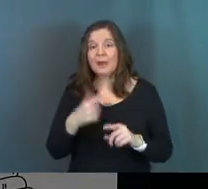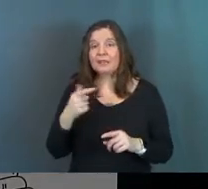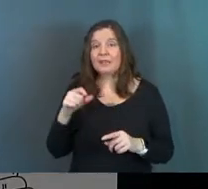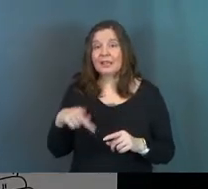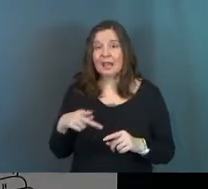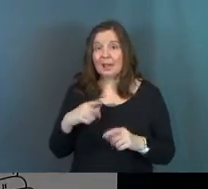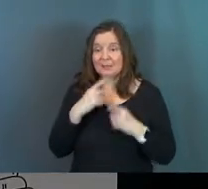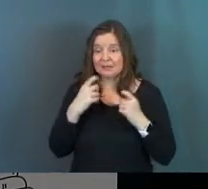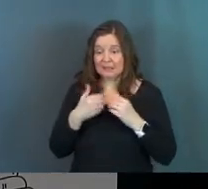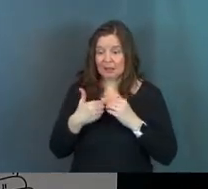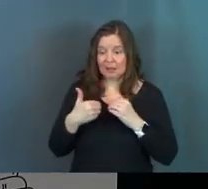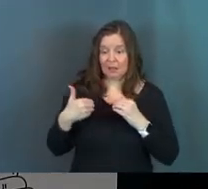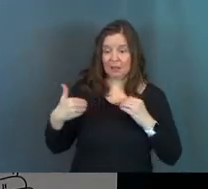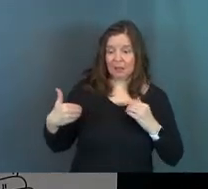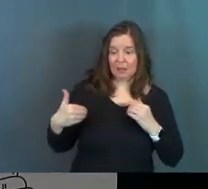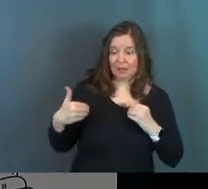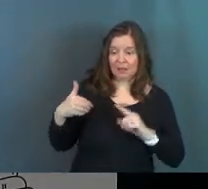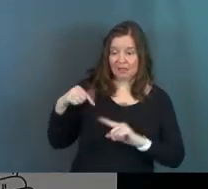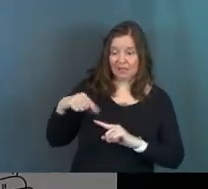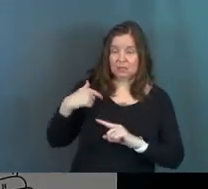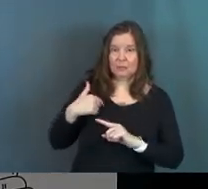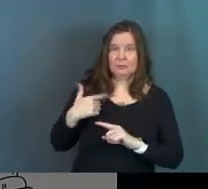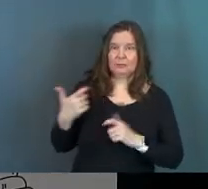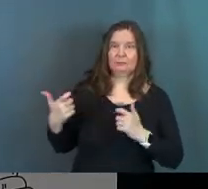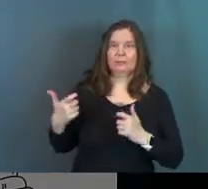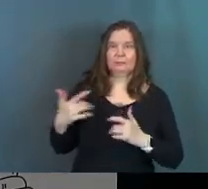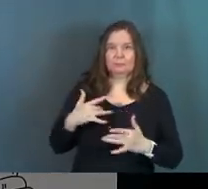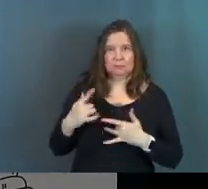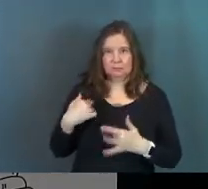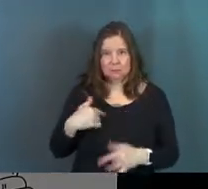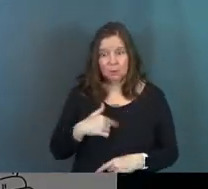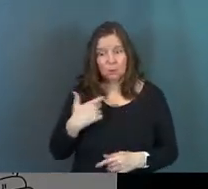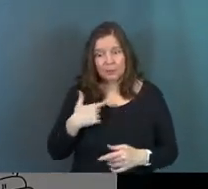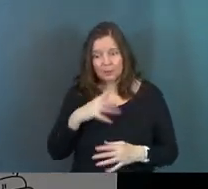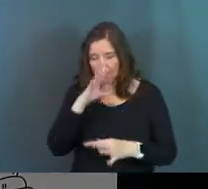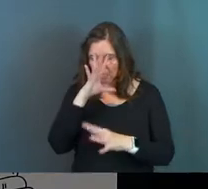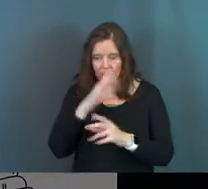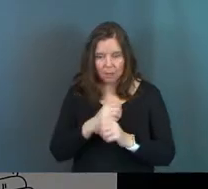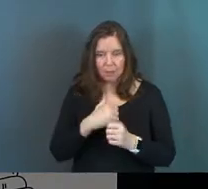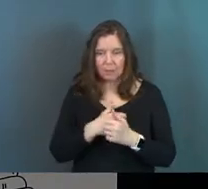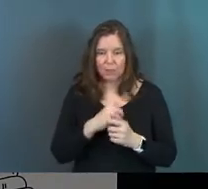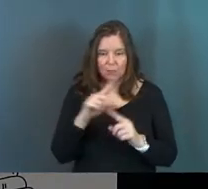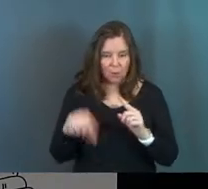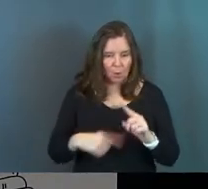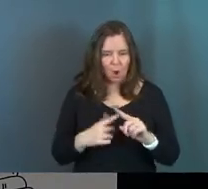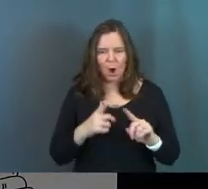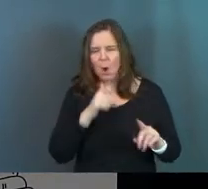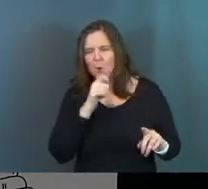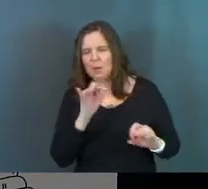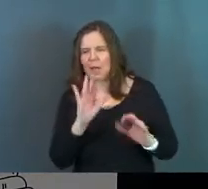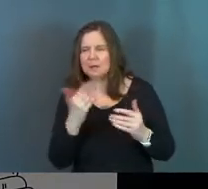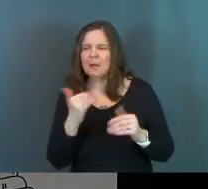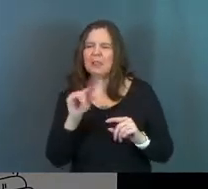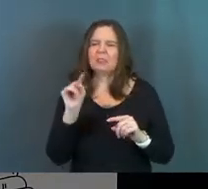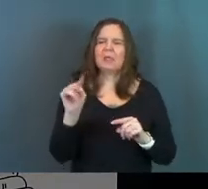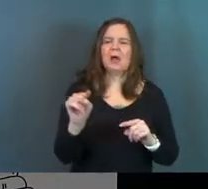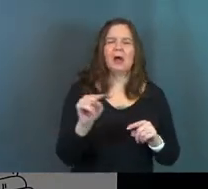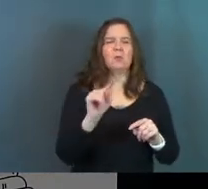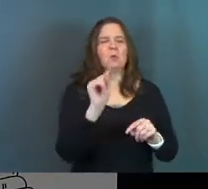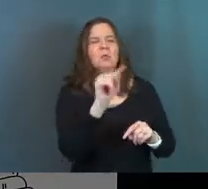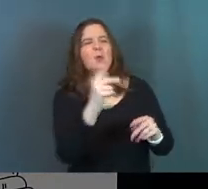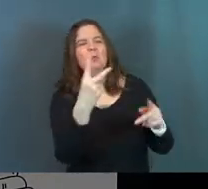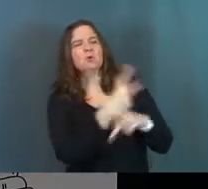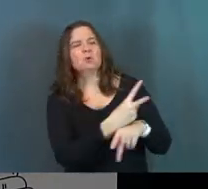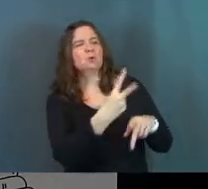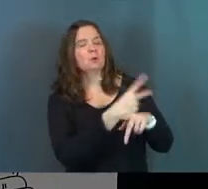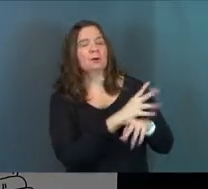gap that sin creates should be the biggest deal. Because we can get caught up in the loop of like, well, it's not as bad as theirs, but it's like, but you're